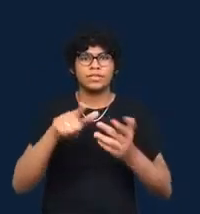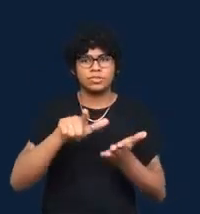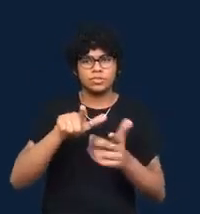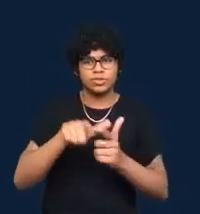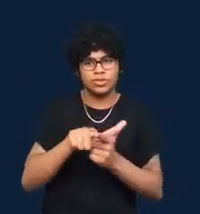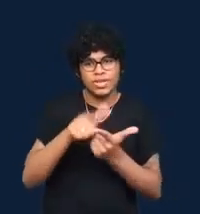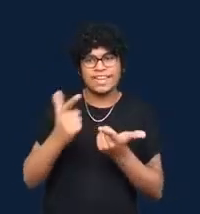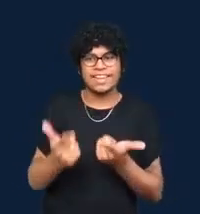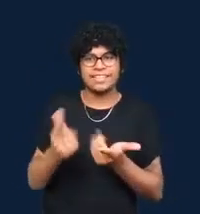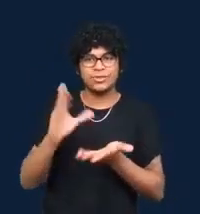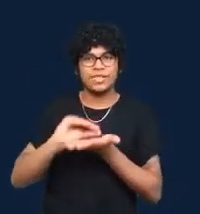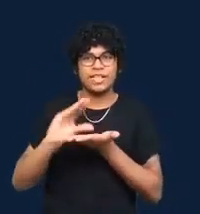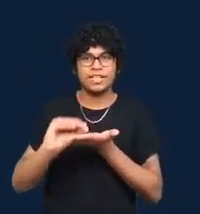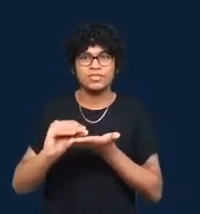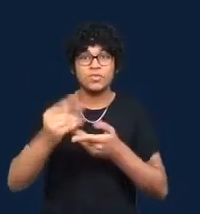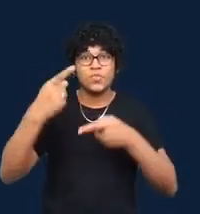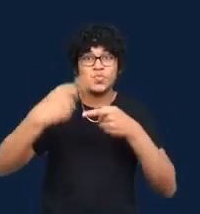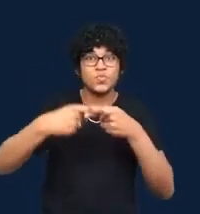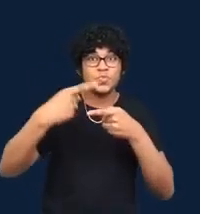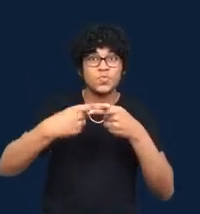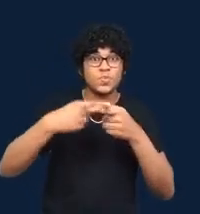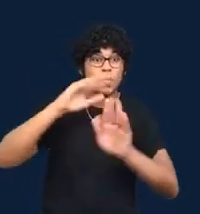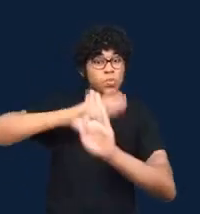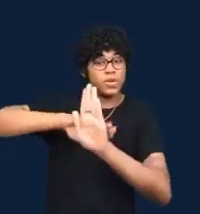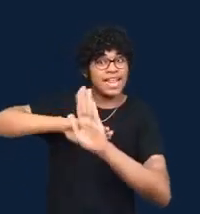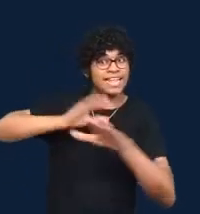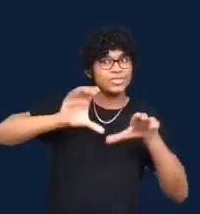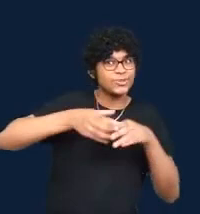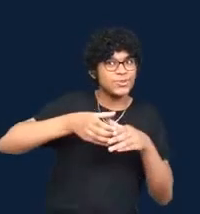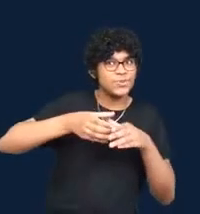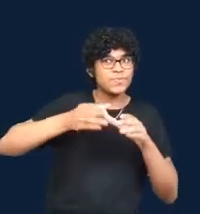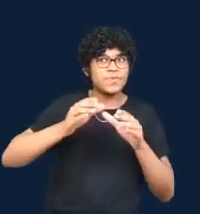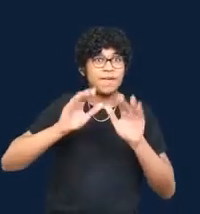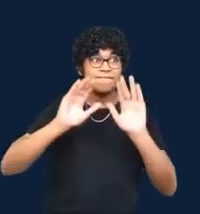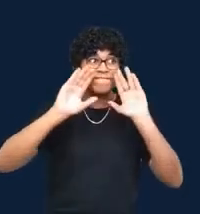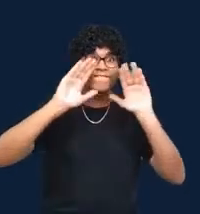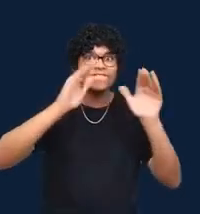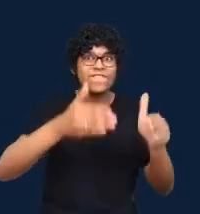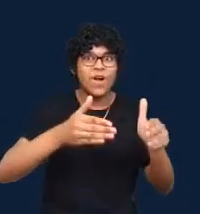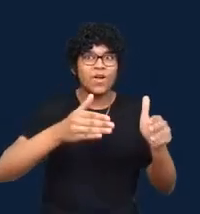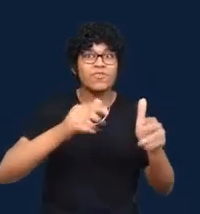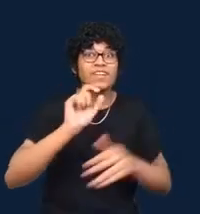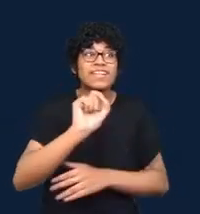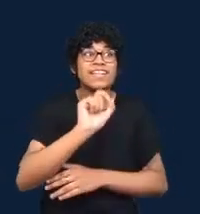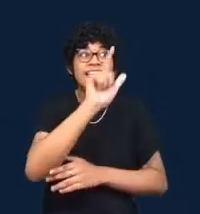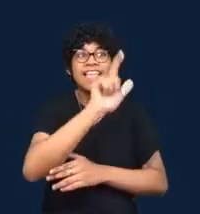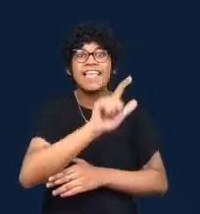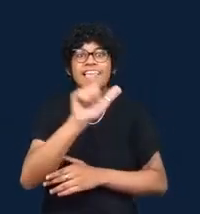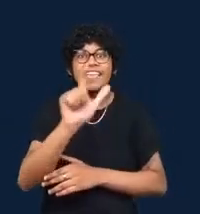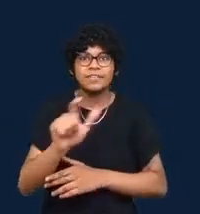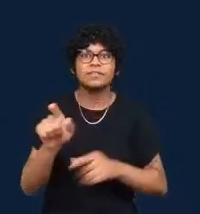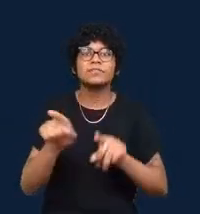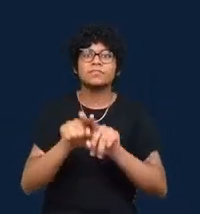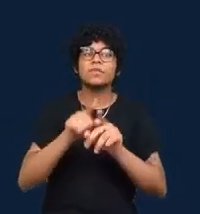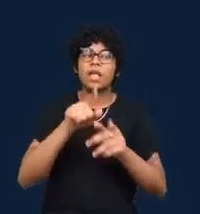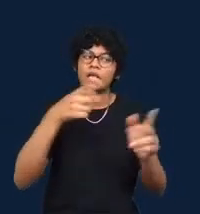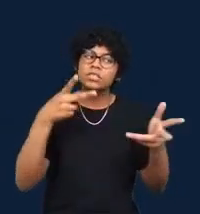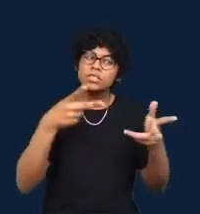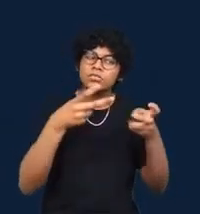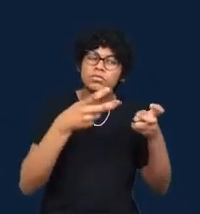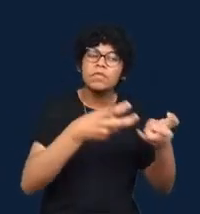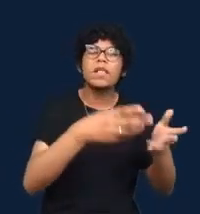interest is explored by the authors of this book, and how space can be made for meaningful public